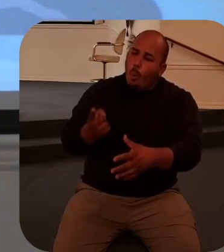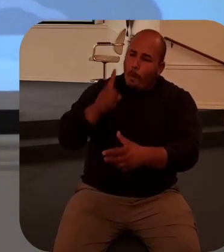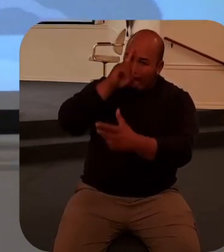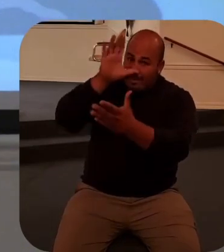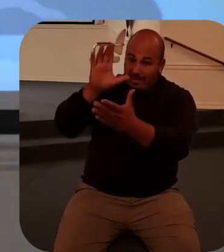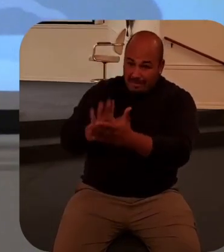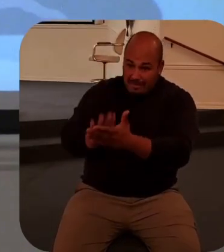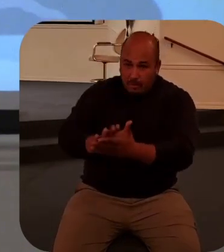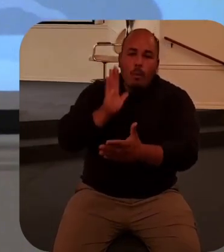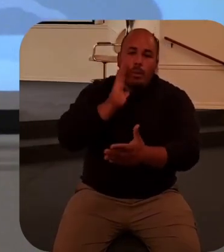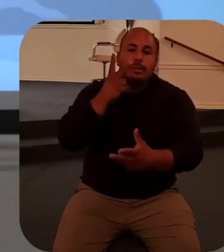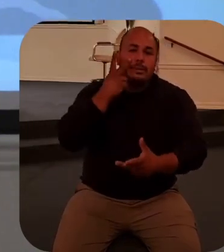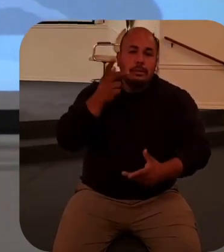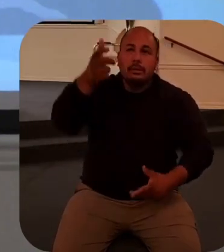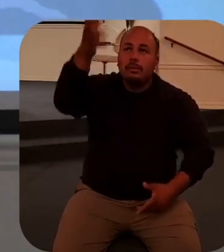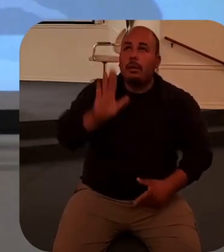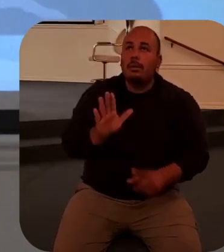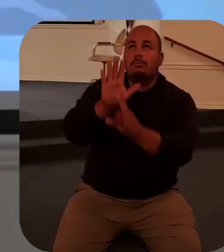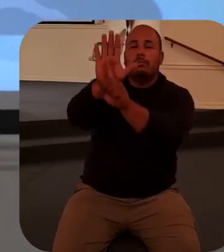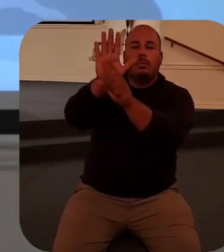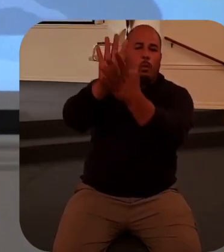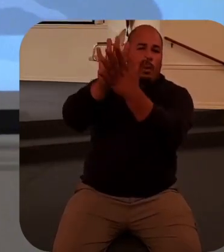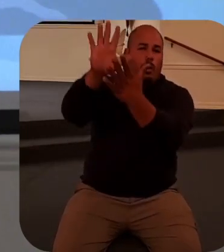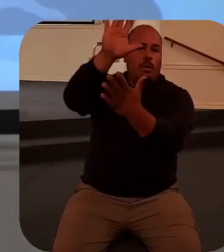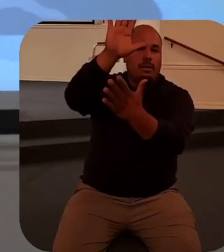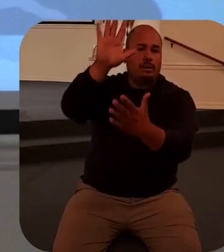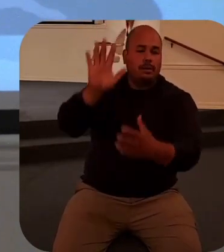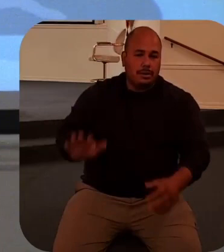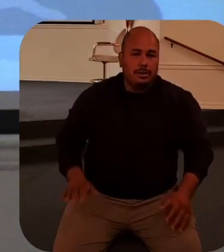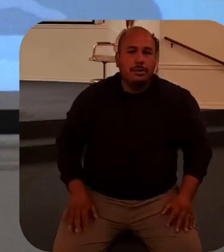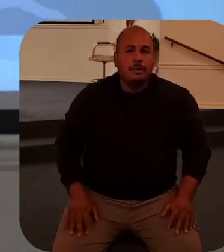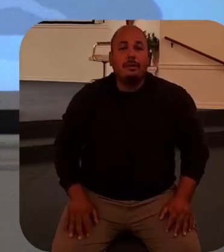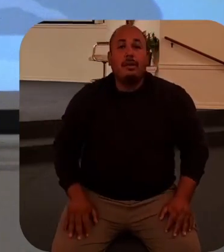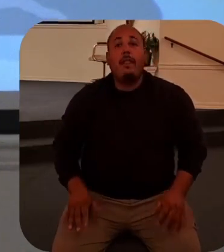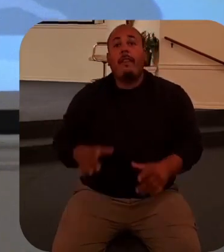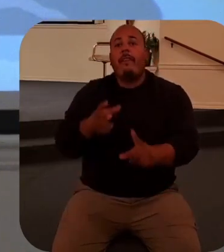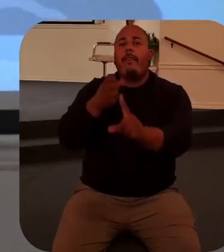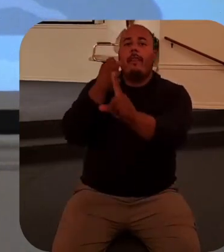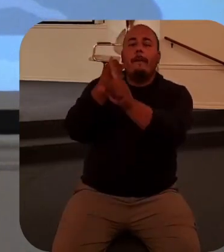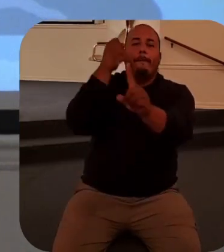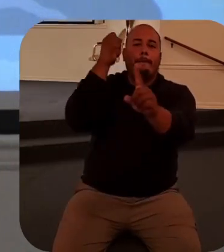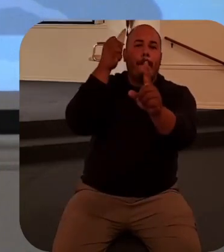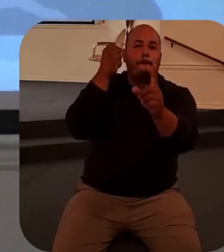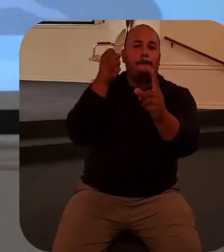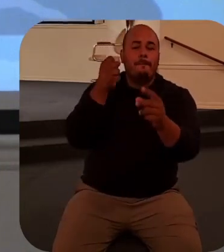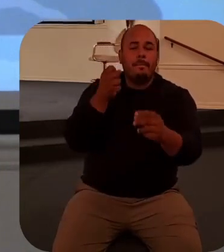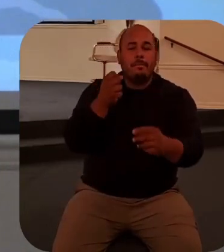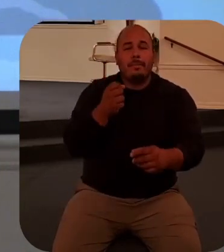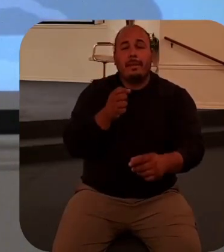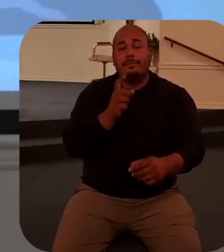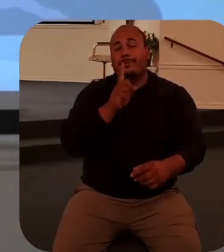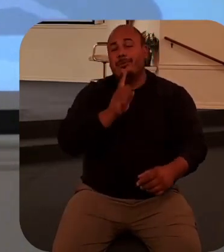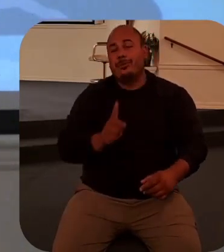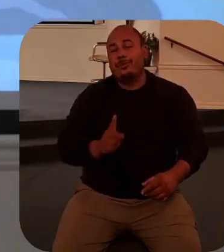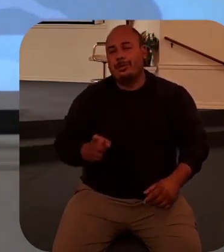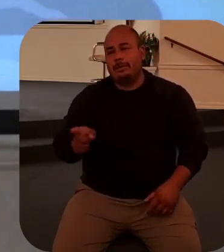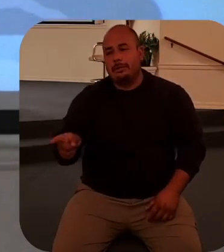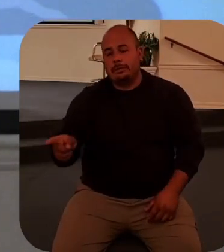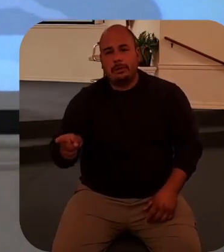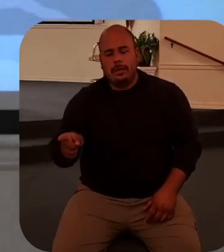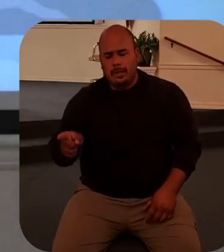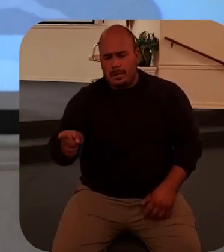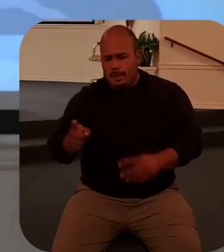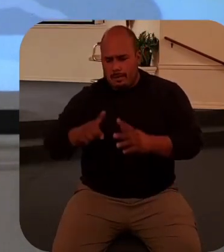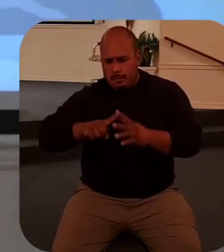will see the glory of God and then I bet she began